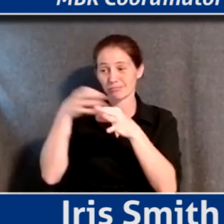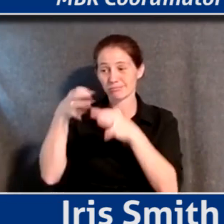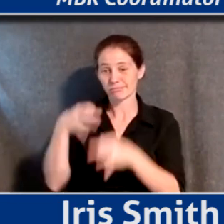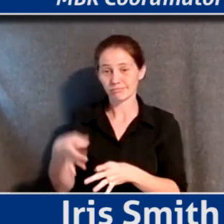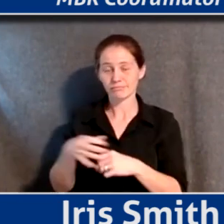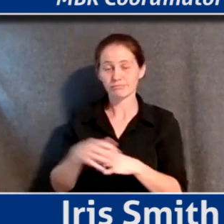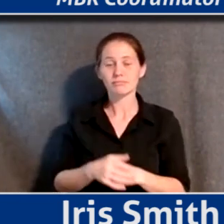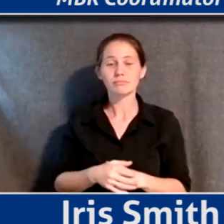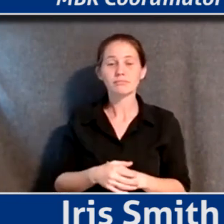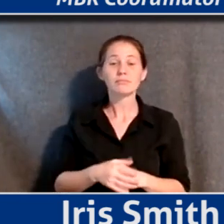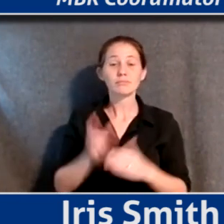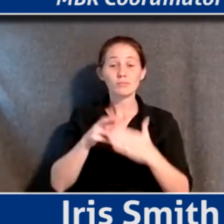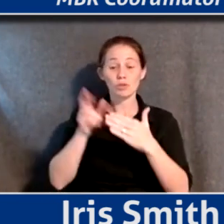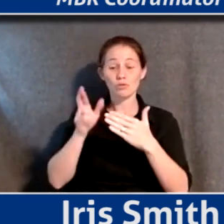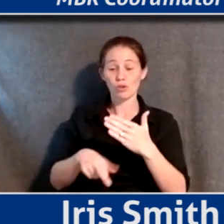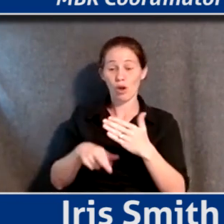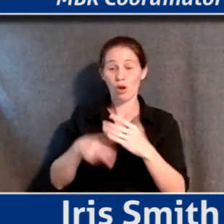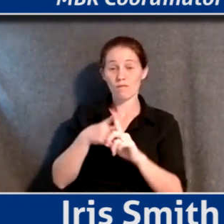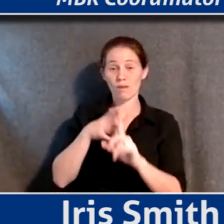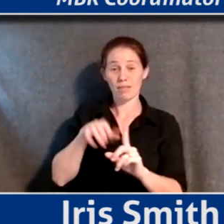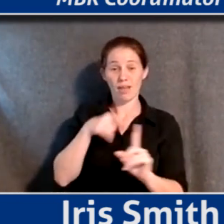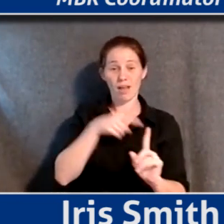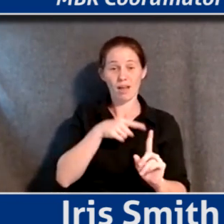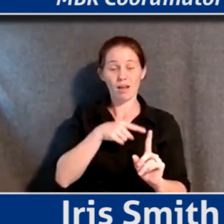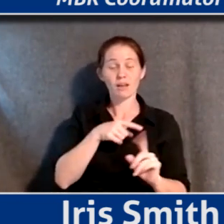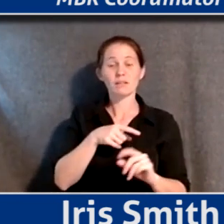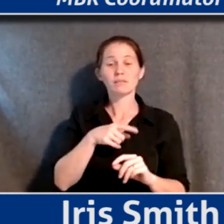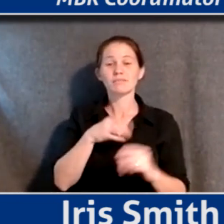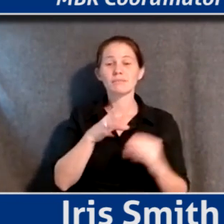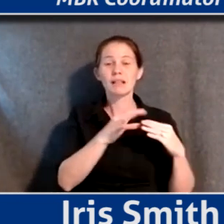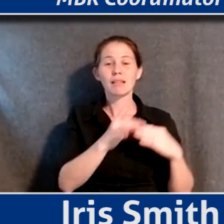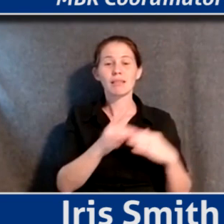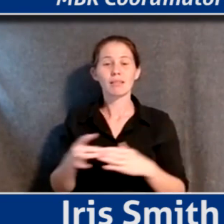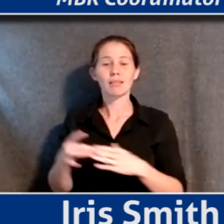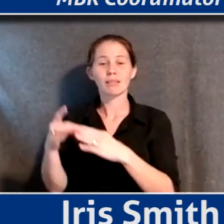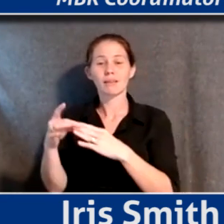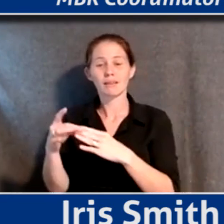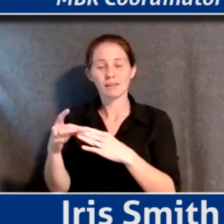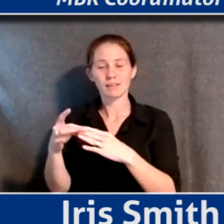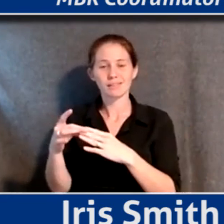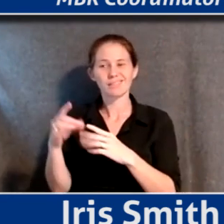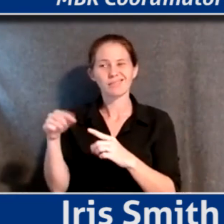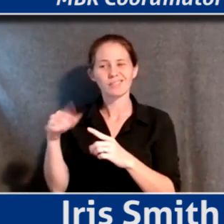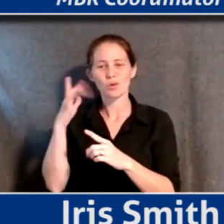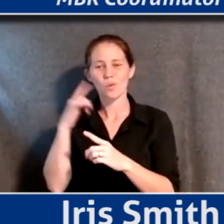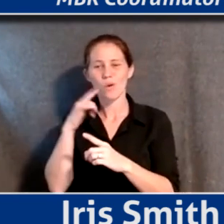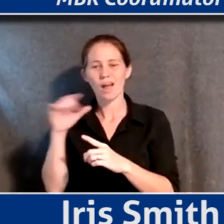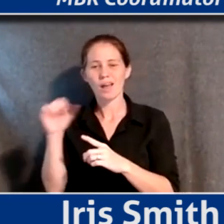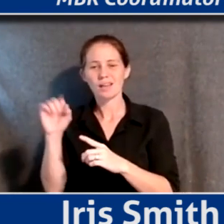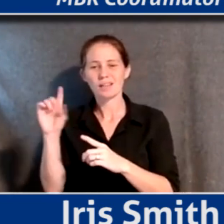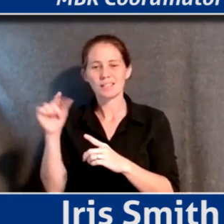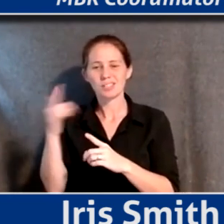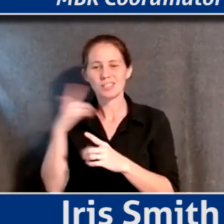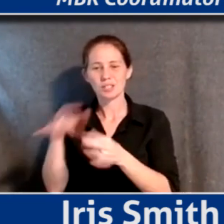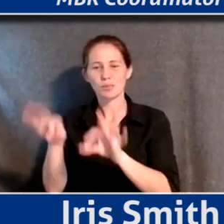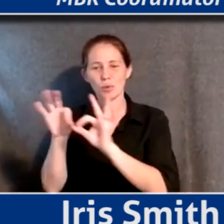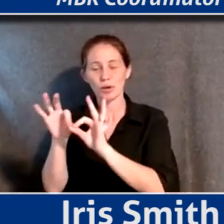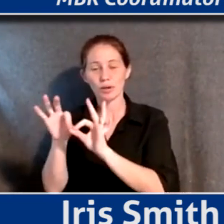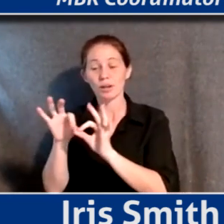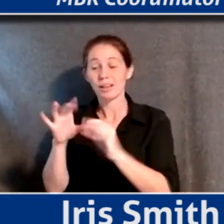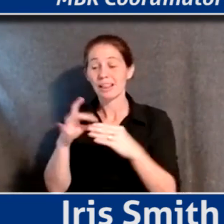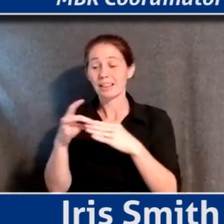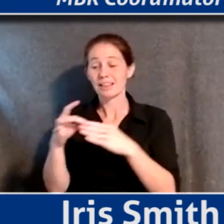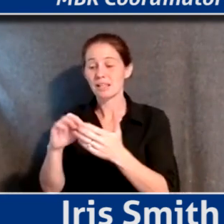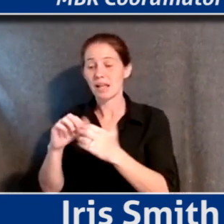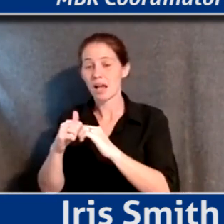And as a result of that, I think one of the things that it leads us towards and why the SDGs as a framework is really important is how do